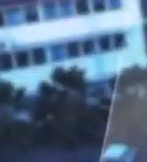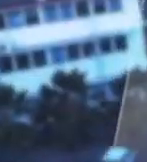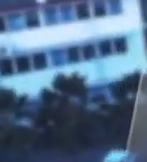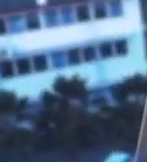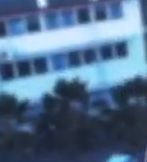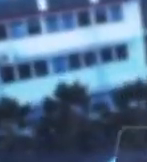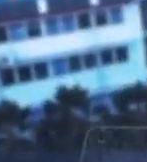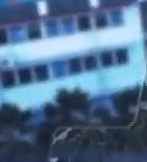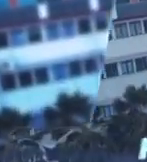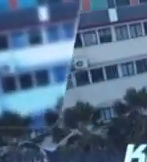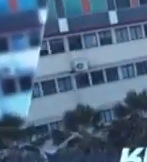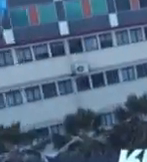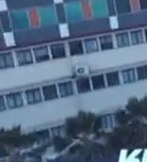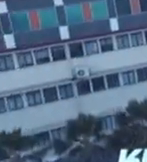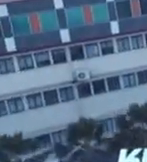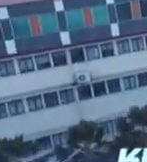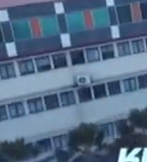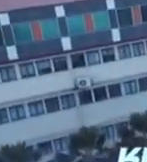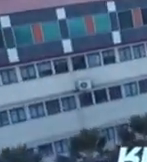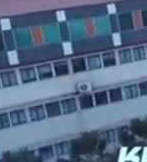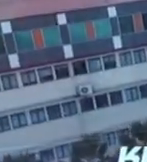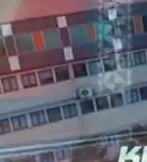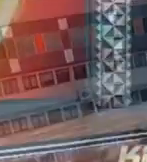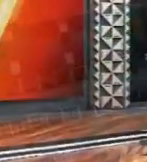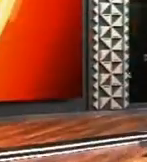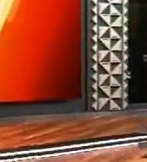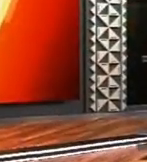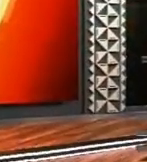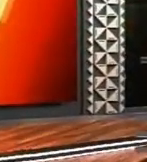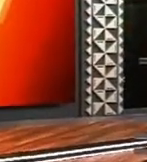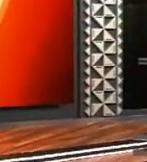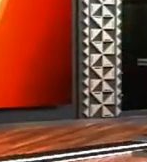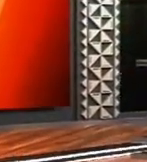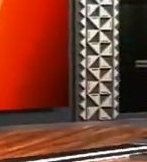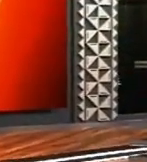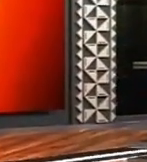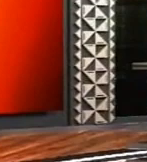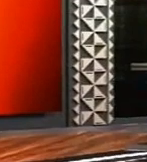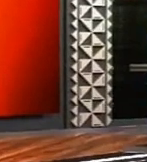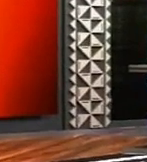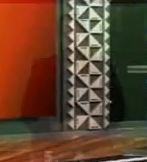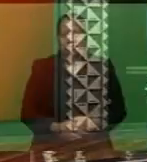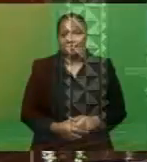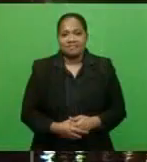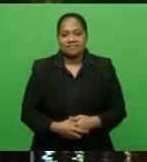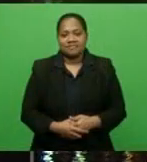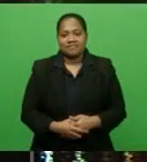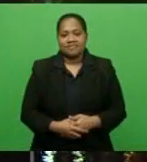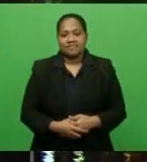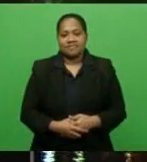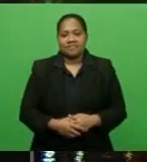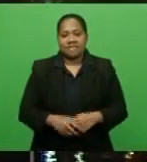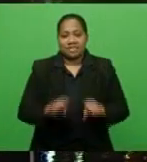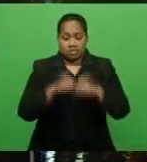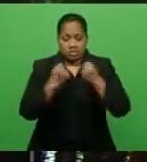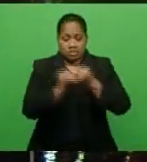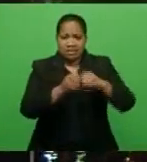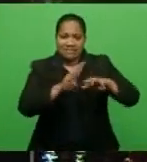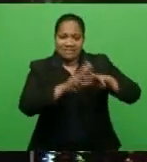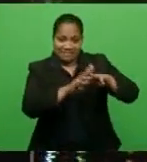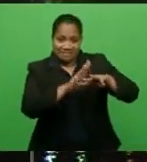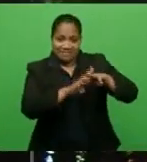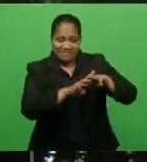From the studios of FBC Suba, Jackie Spate. Social Democratic Liberal